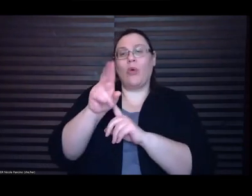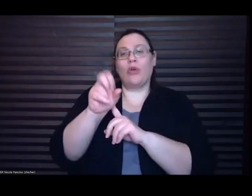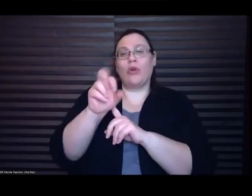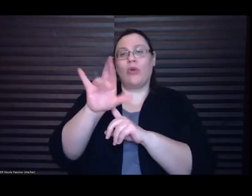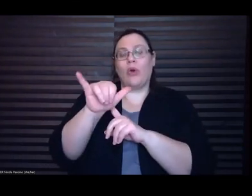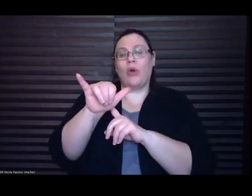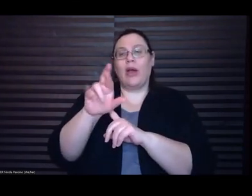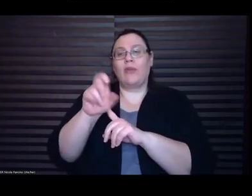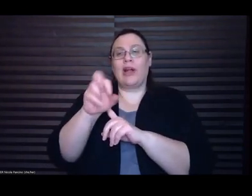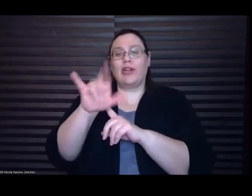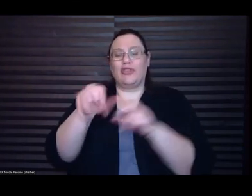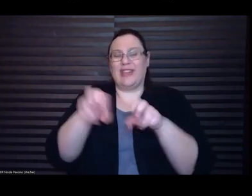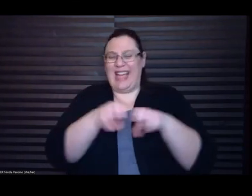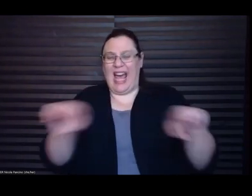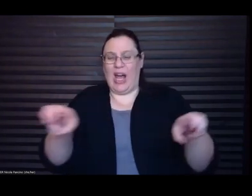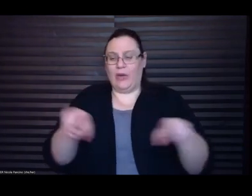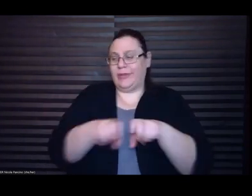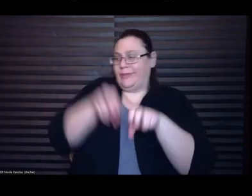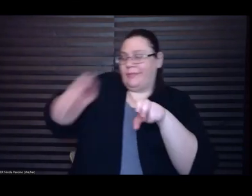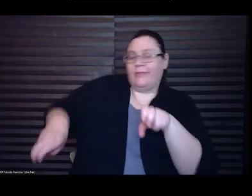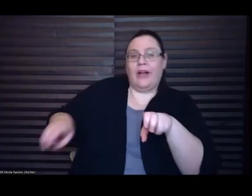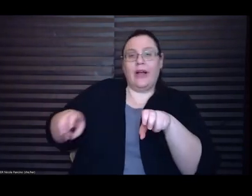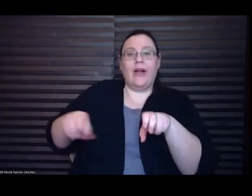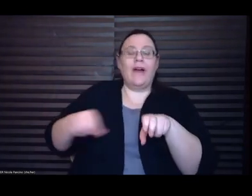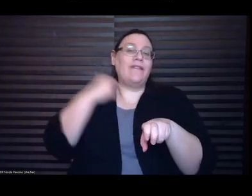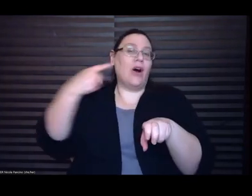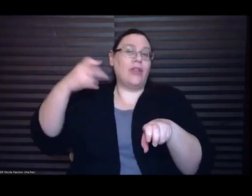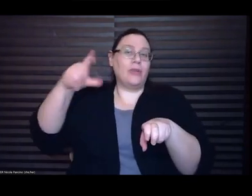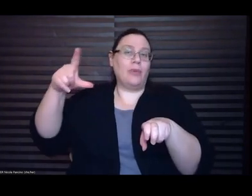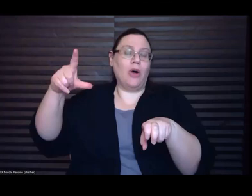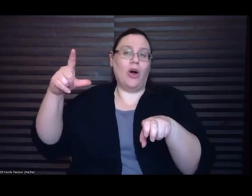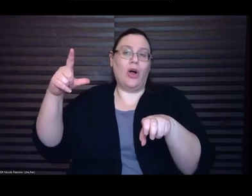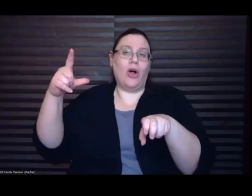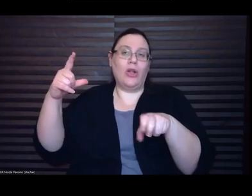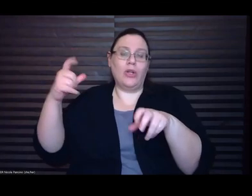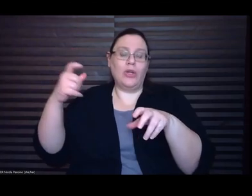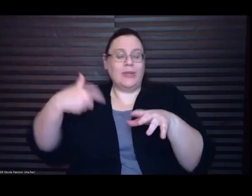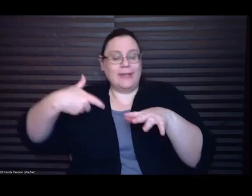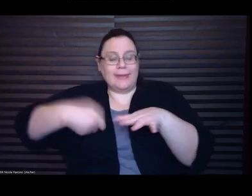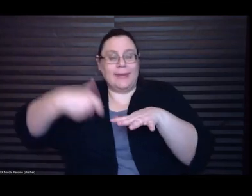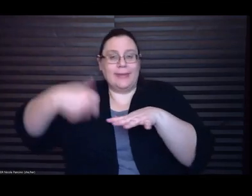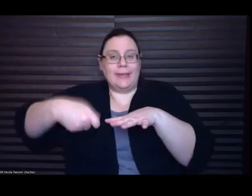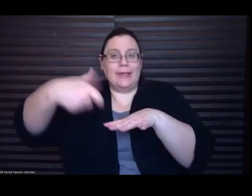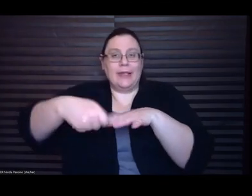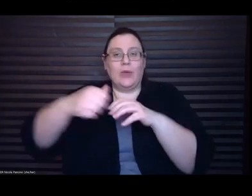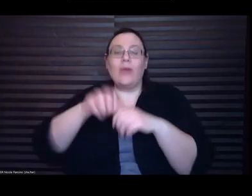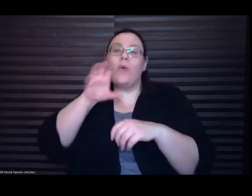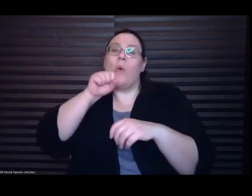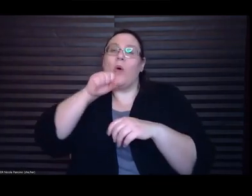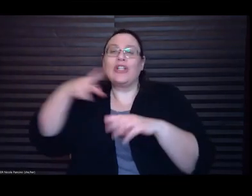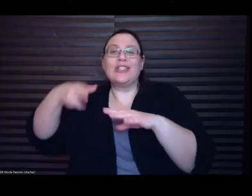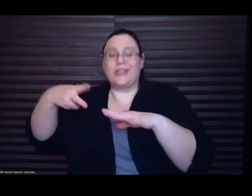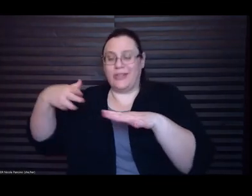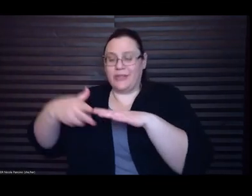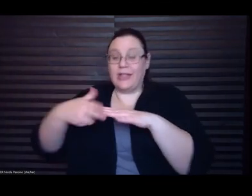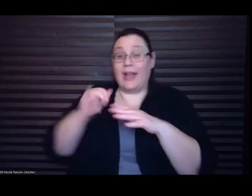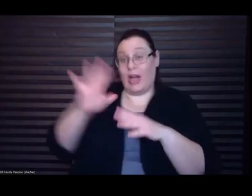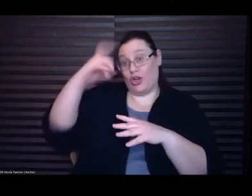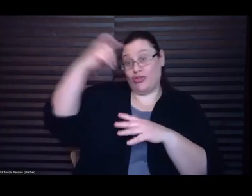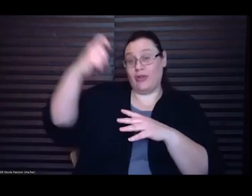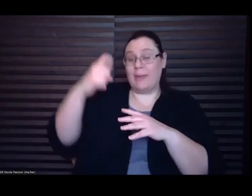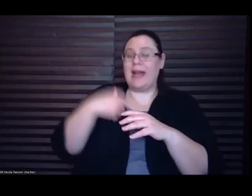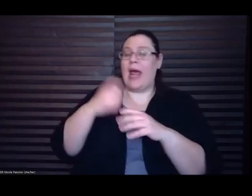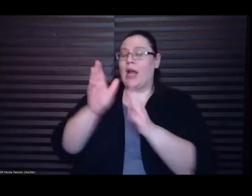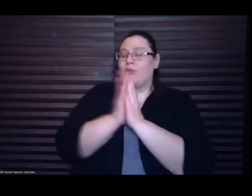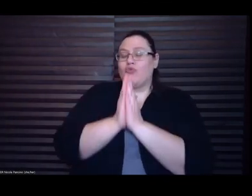orange-handled scissors. In the dream, she was holding a prayer card on which was printed, in place of a saint, a still from